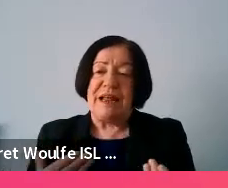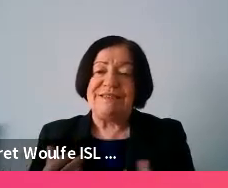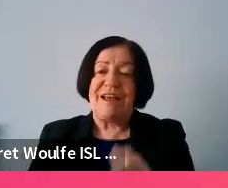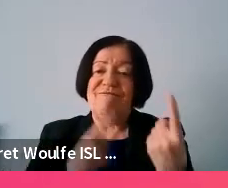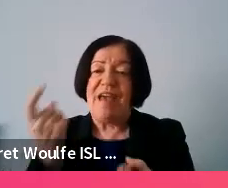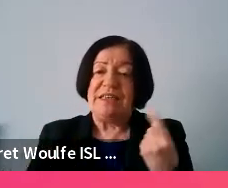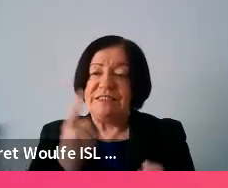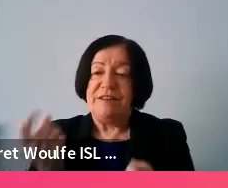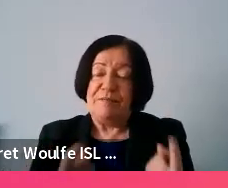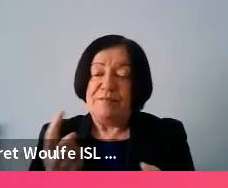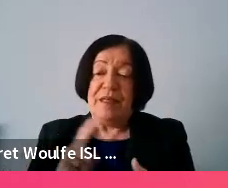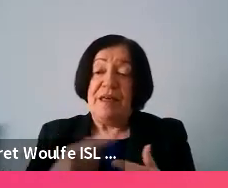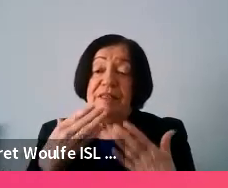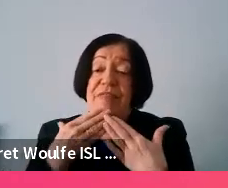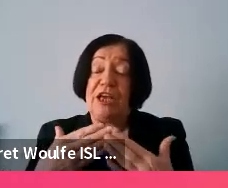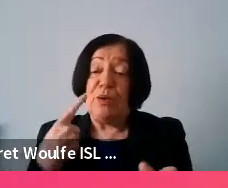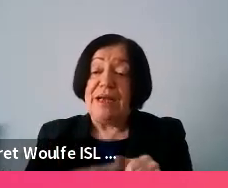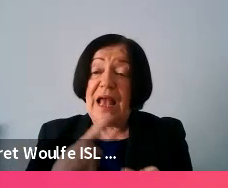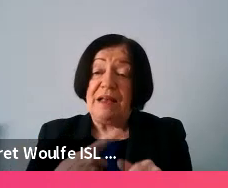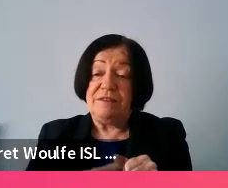and thank you very much again